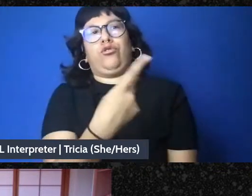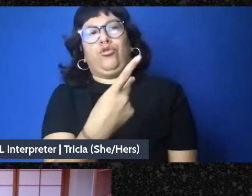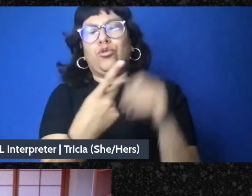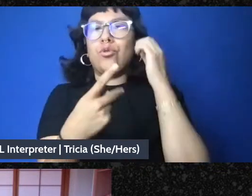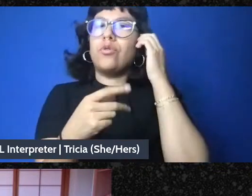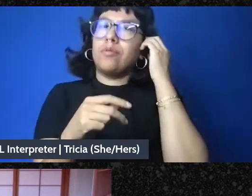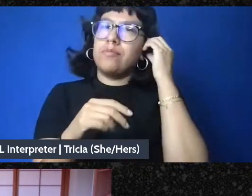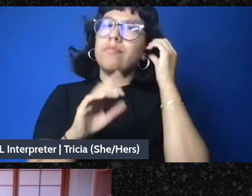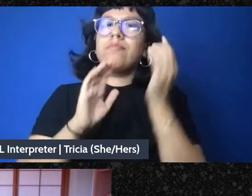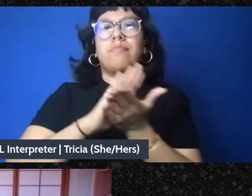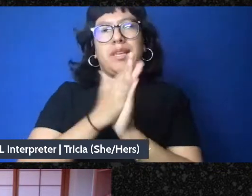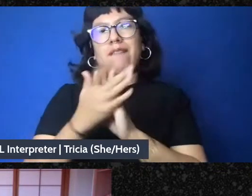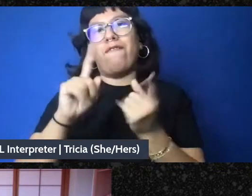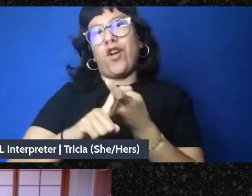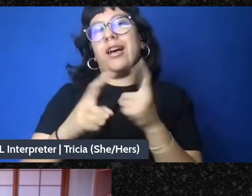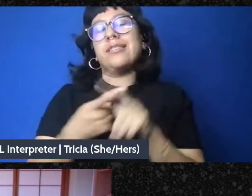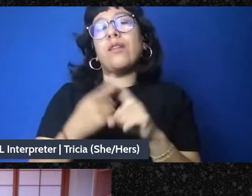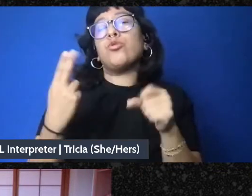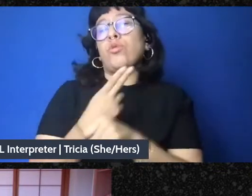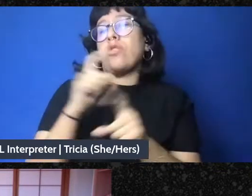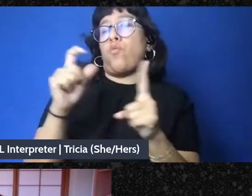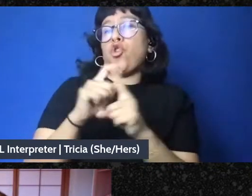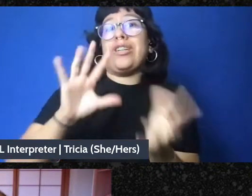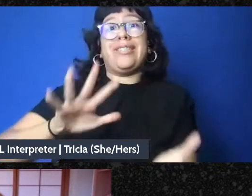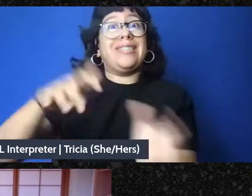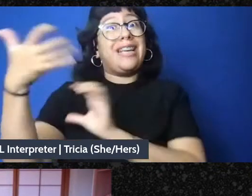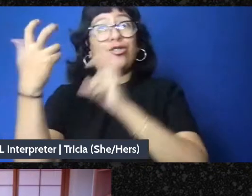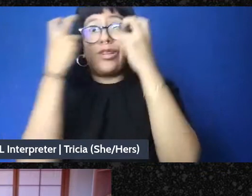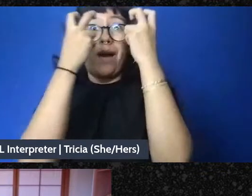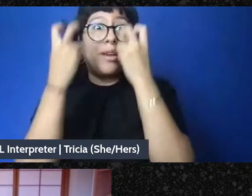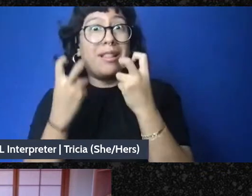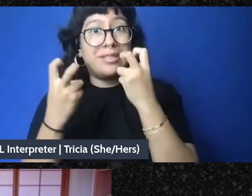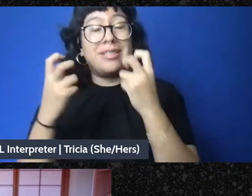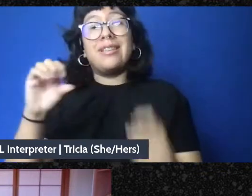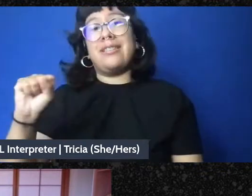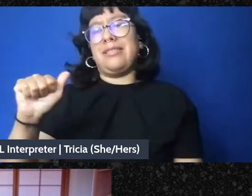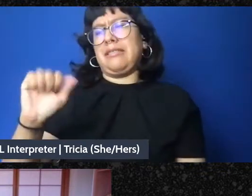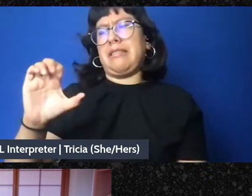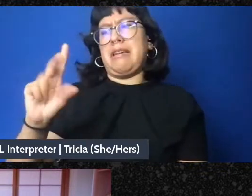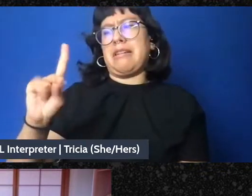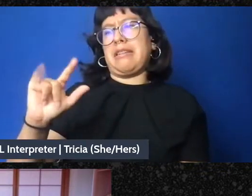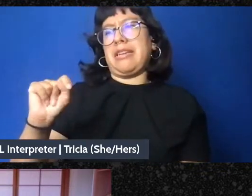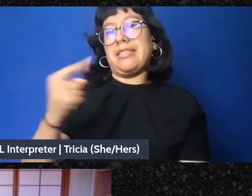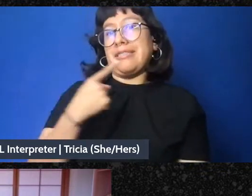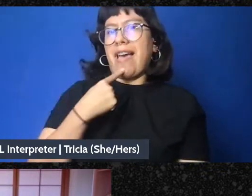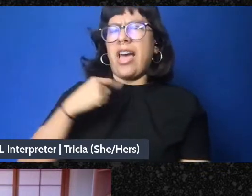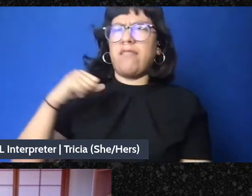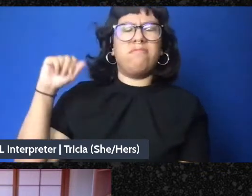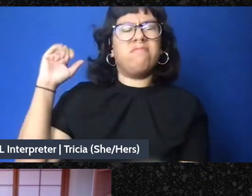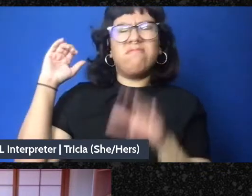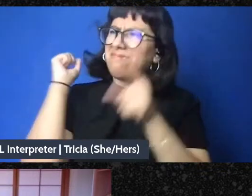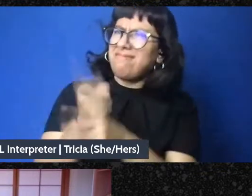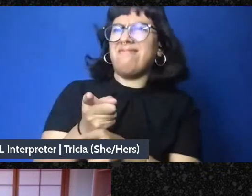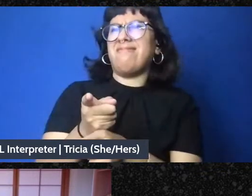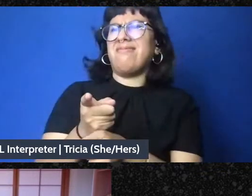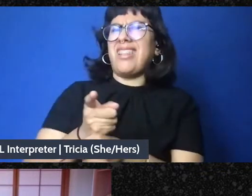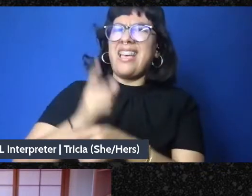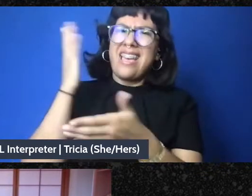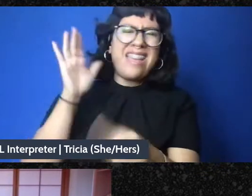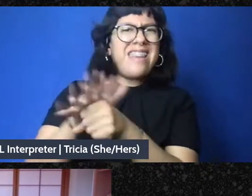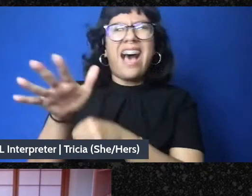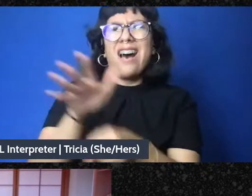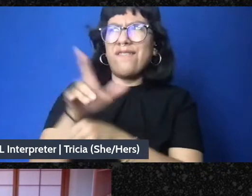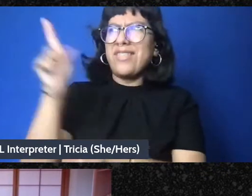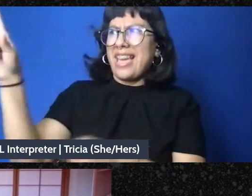was really funny because I was using this term disaster capitalism and Saket pounded his hand on the table and he said, you know, enough, they have disaster